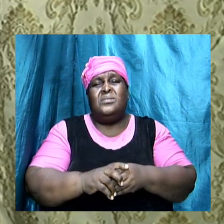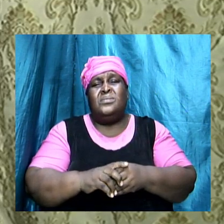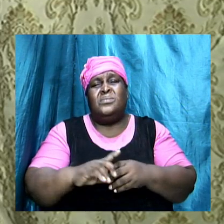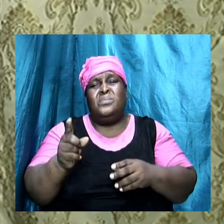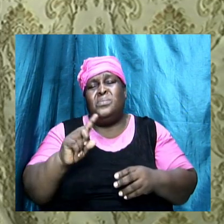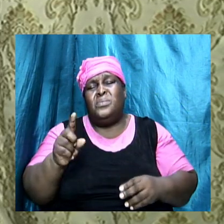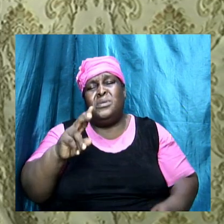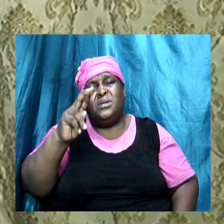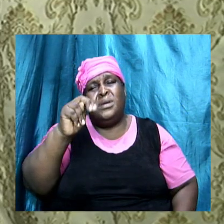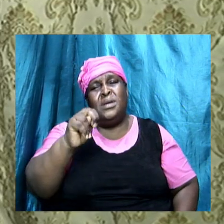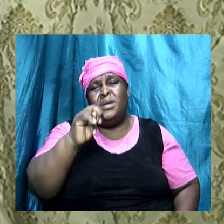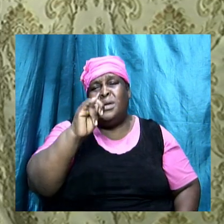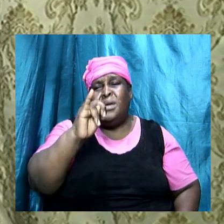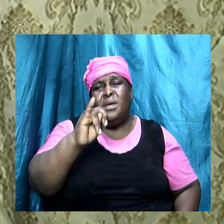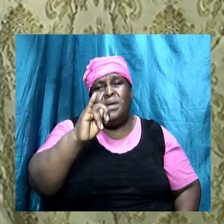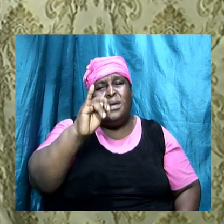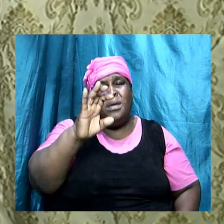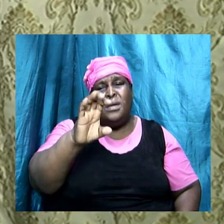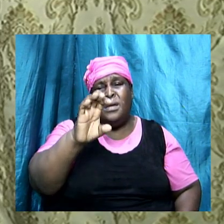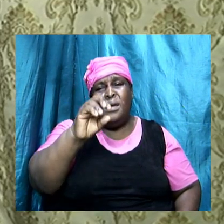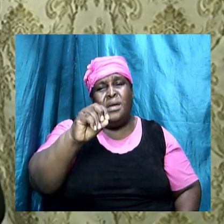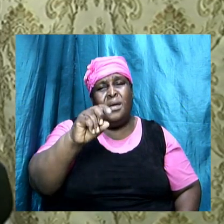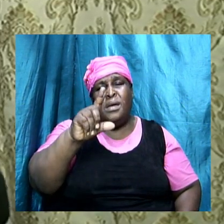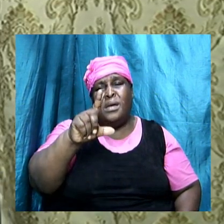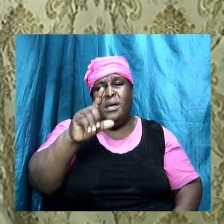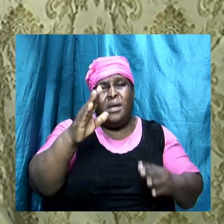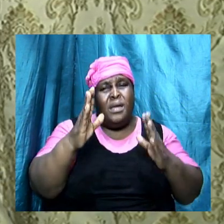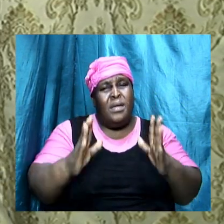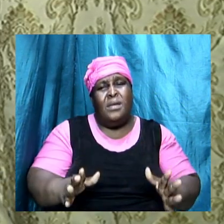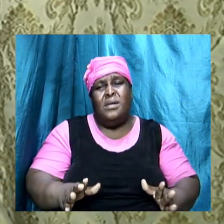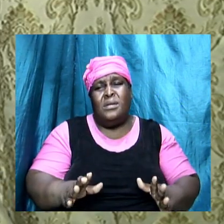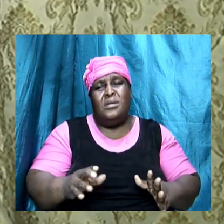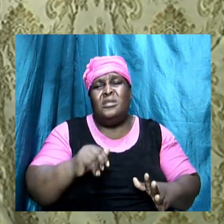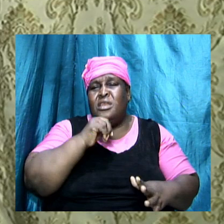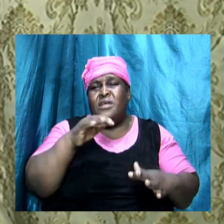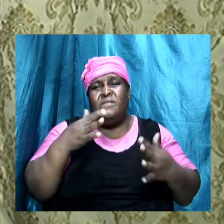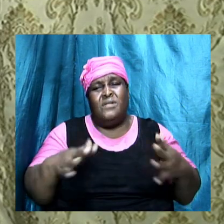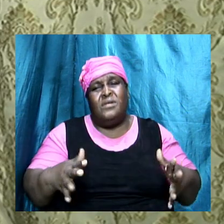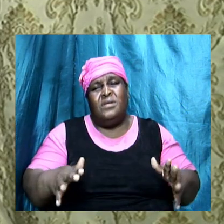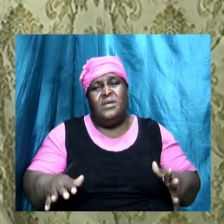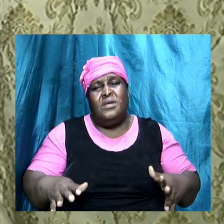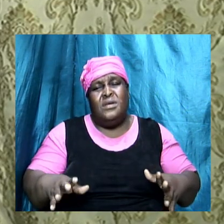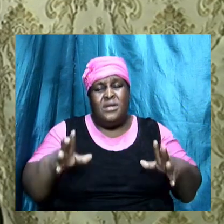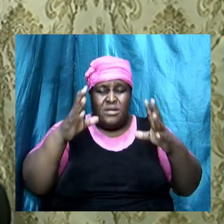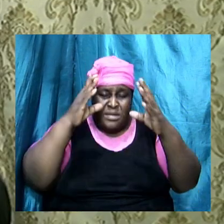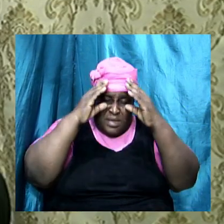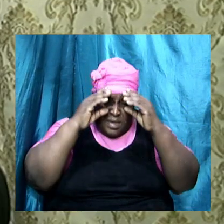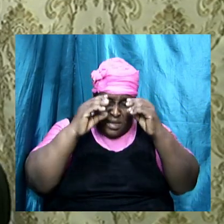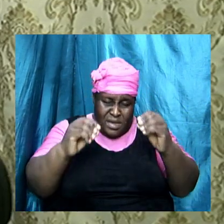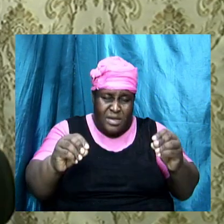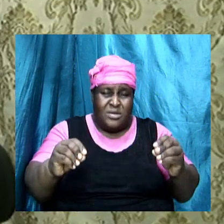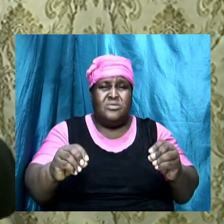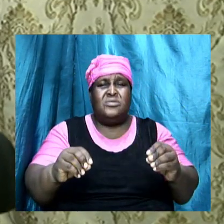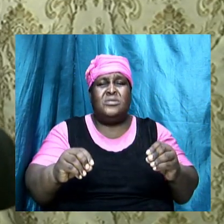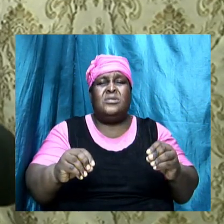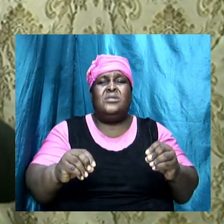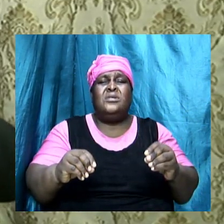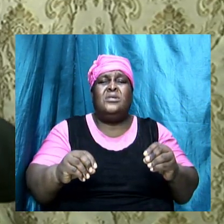not finish amen but we just pointing out the major thing to us and what it teaches and how they try to